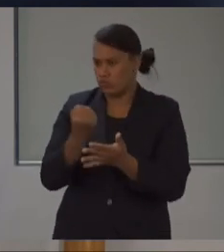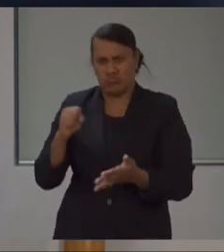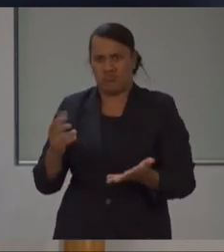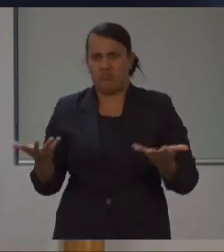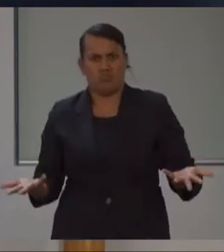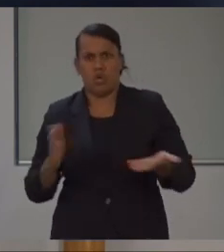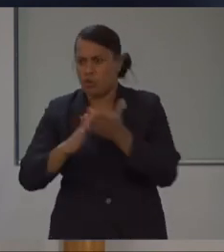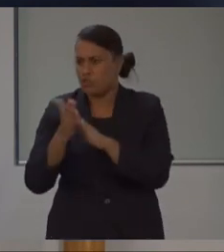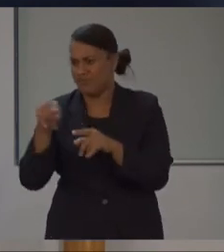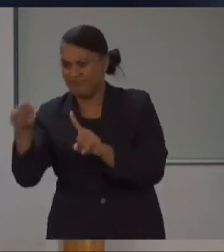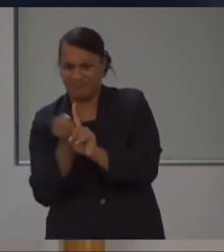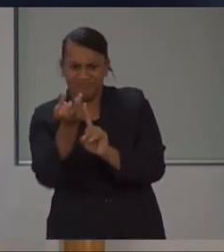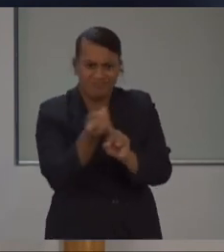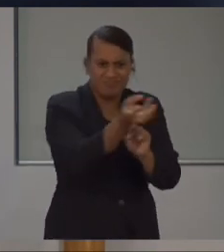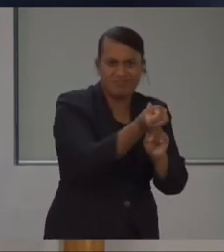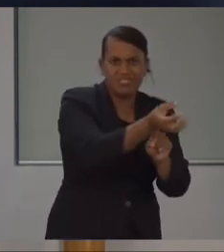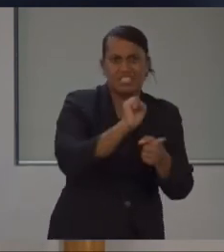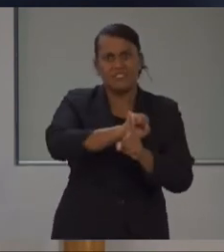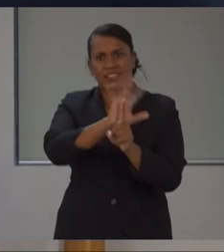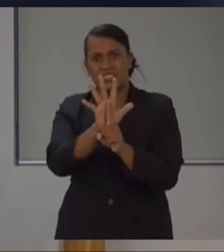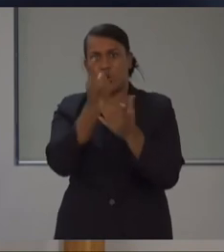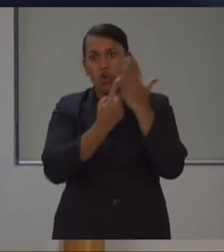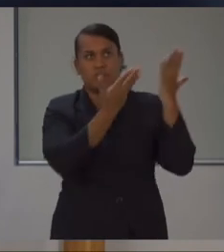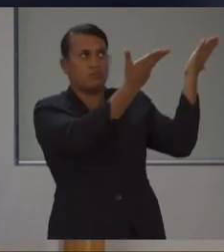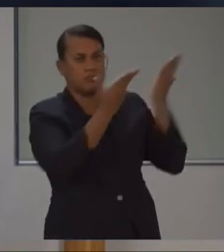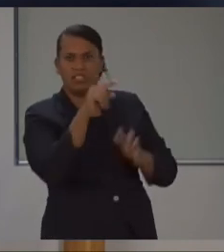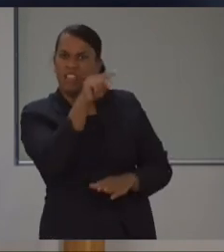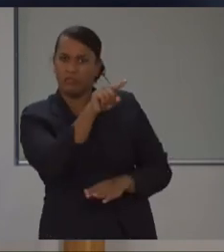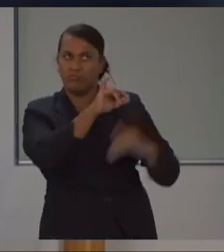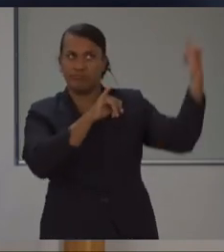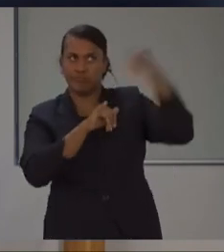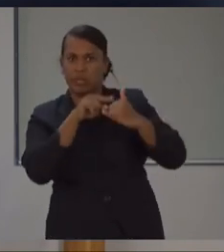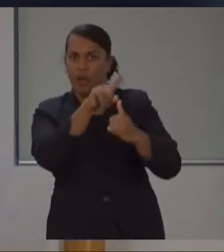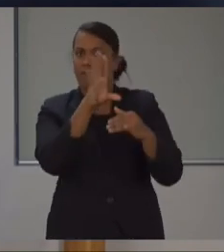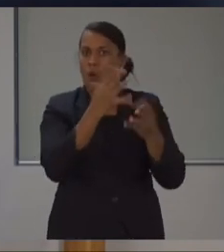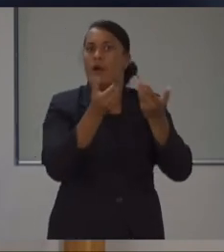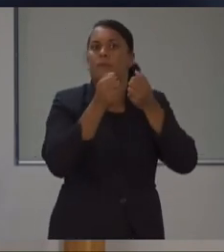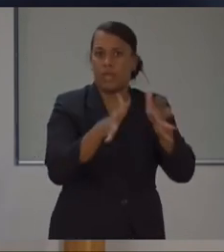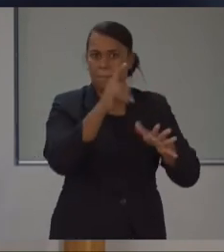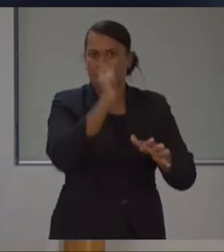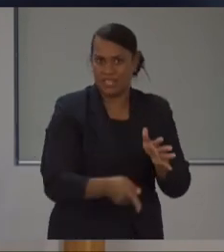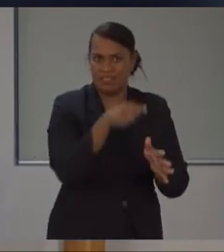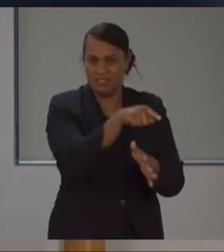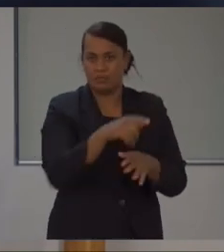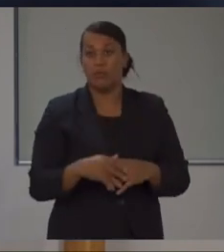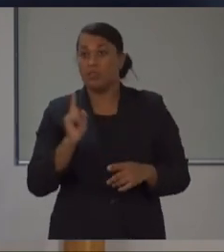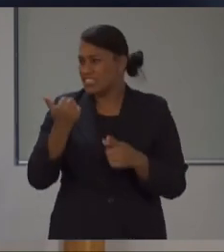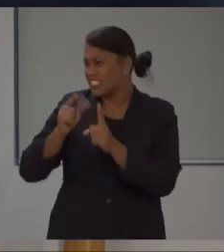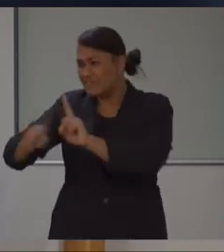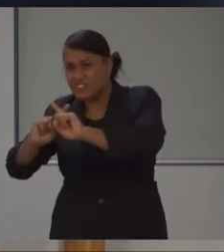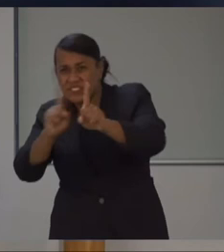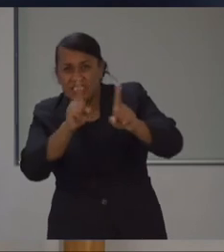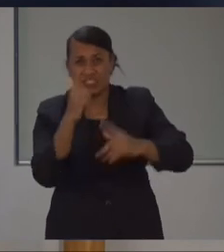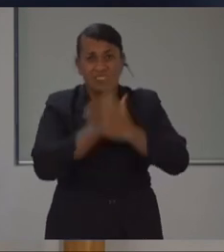it is the links that we have in place. And all of us have seen the cluster links that have been put out. They all seem to link back to